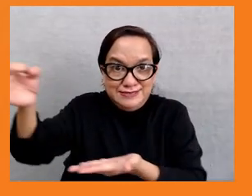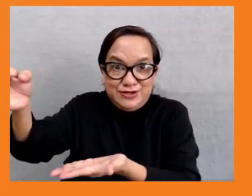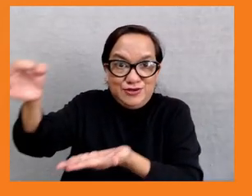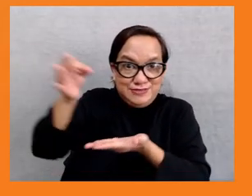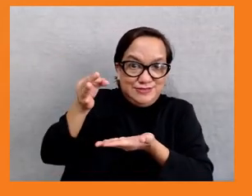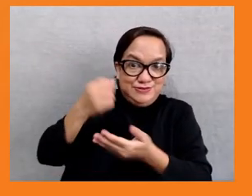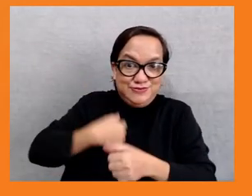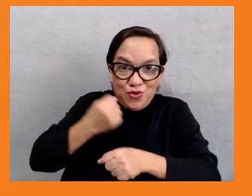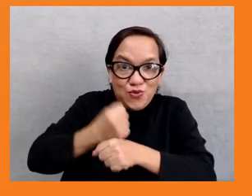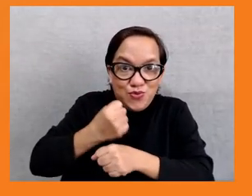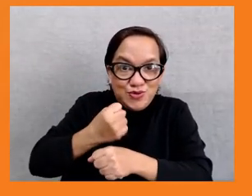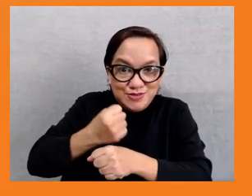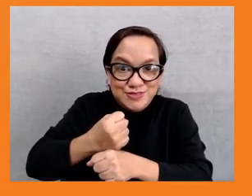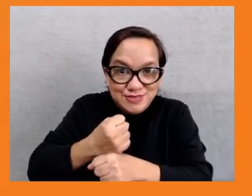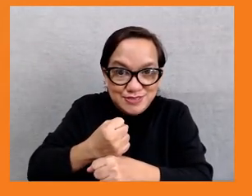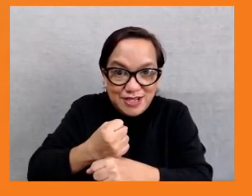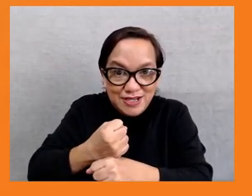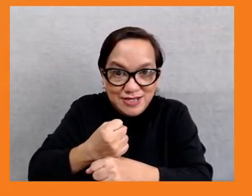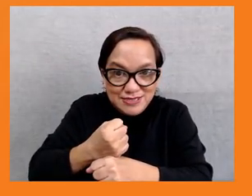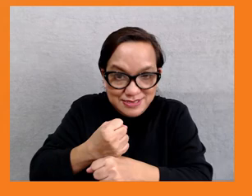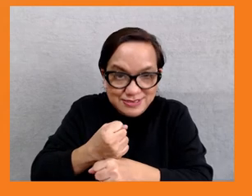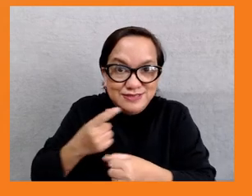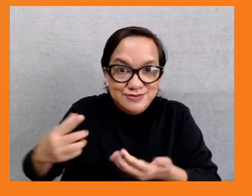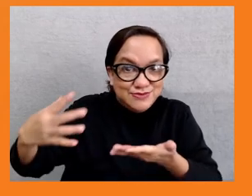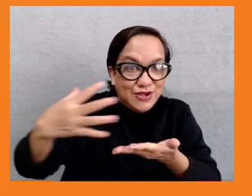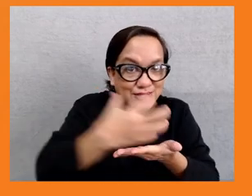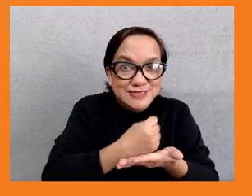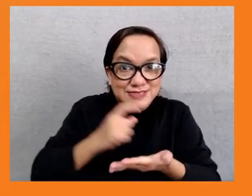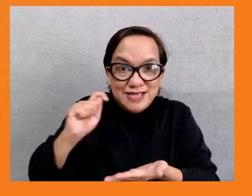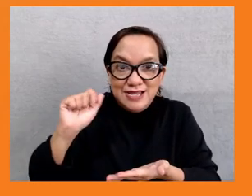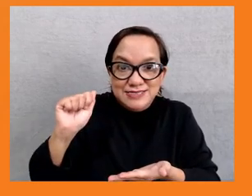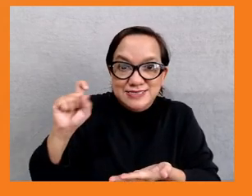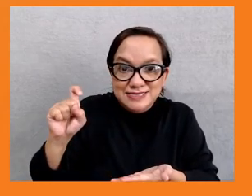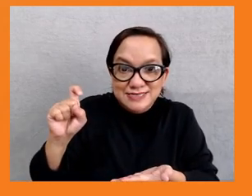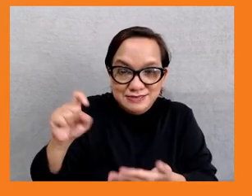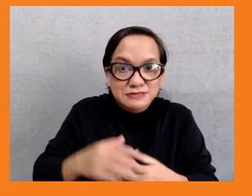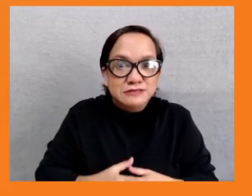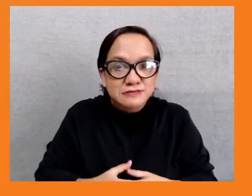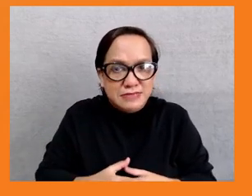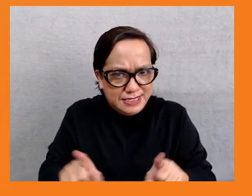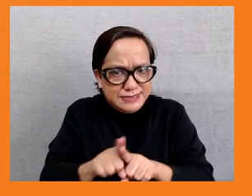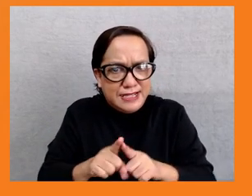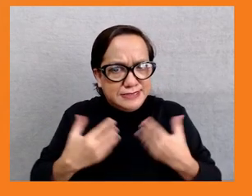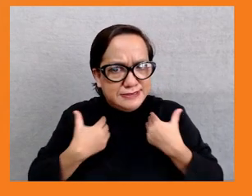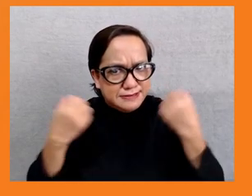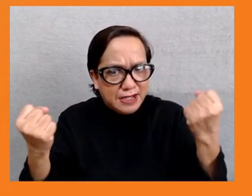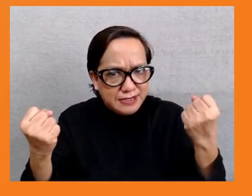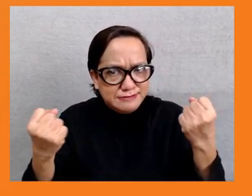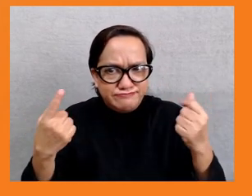So strengthening institutions will strengthen the possibility of increasing progressive taxation. Okay, next slide, please.